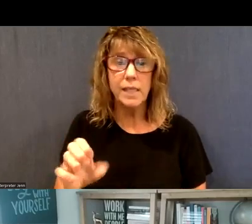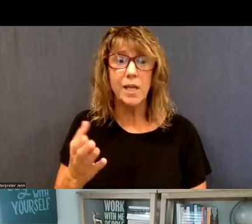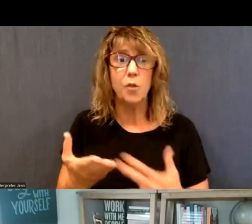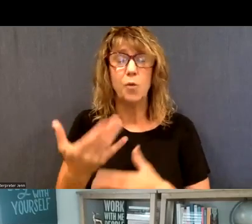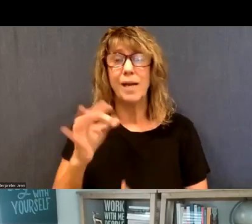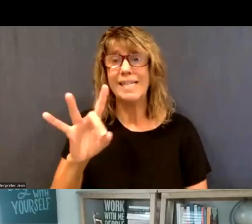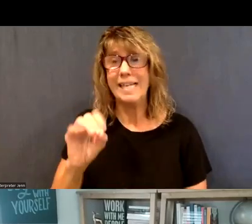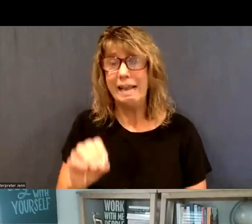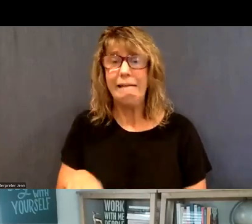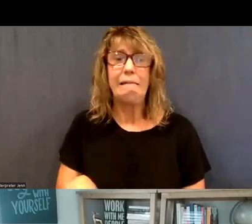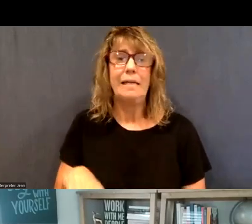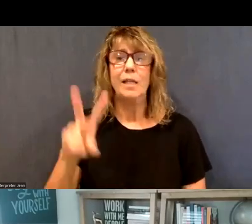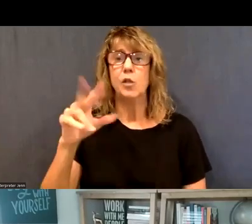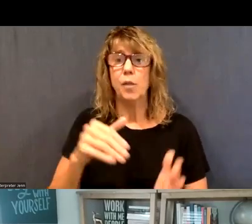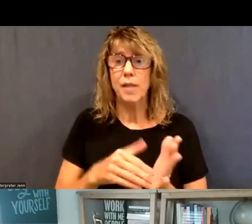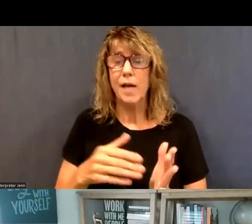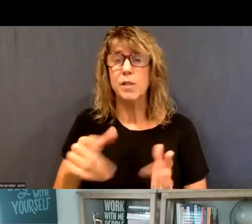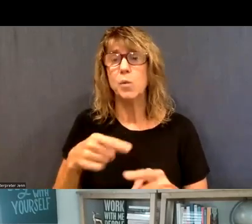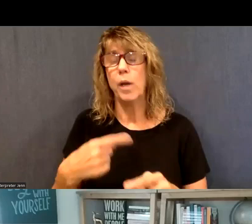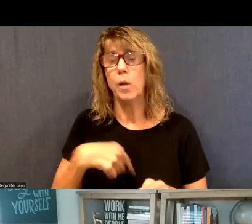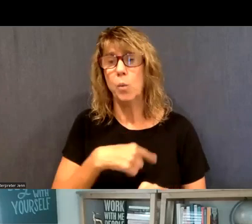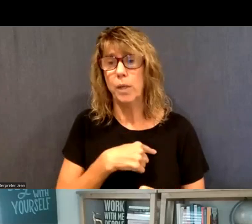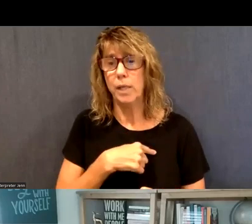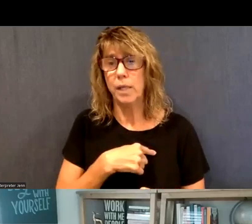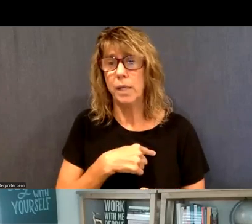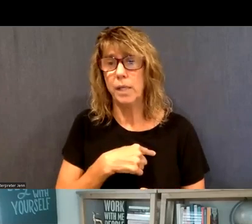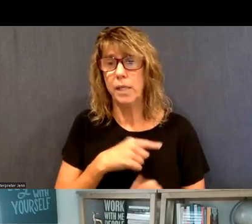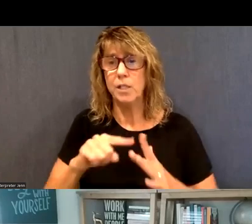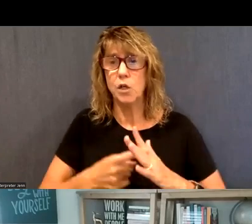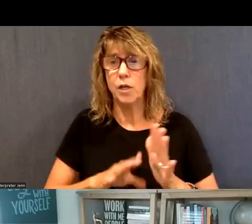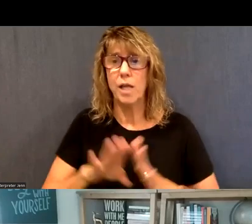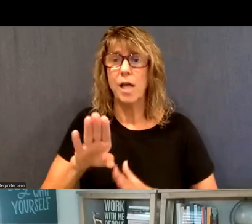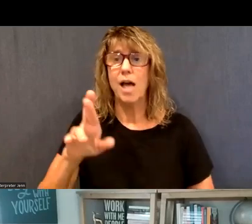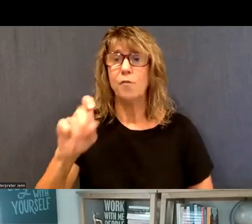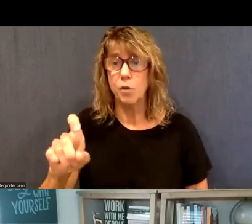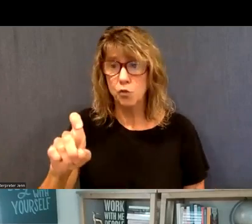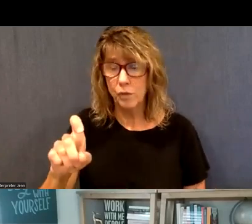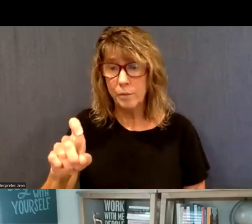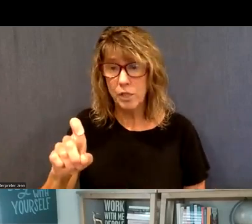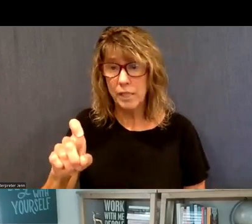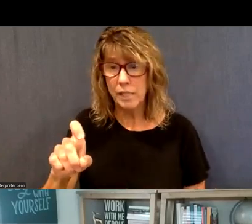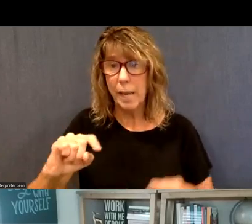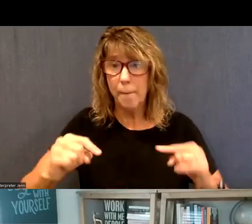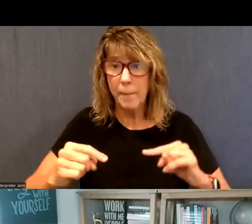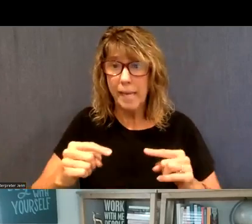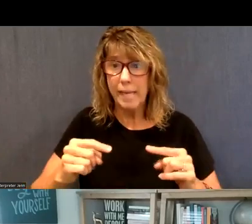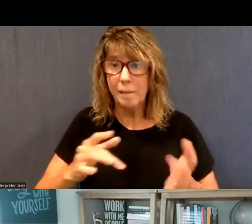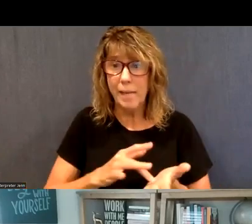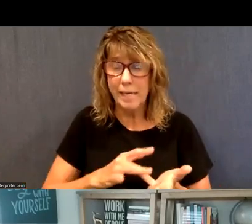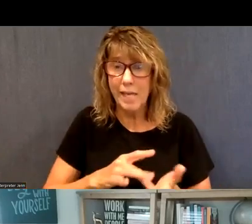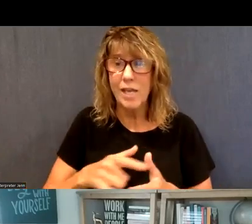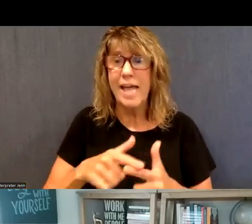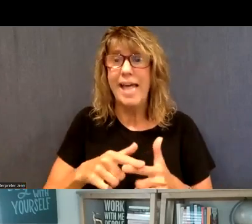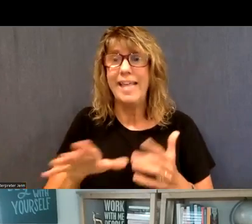1980s into the 2000s when we were, um, in the wave of prescription, um, pain pills and adding in the